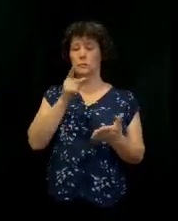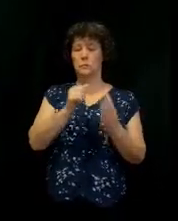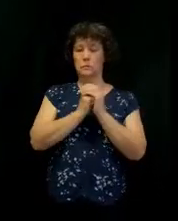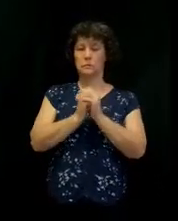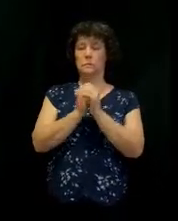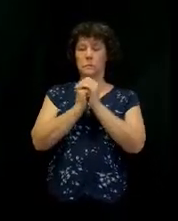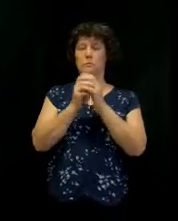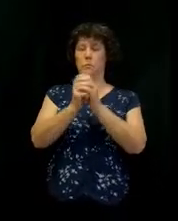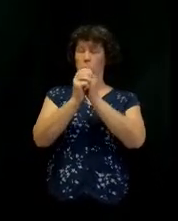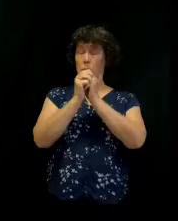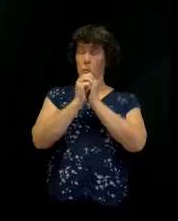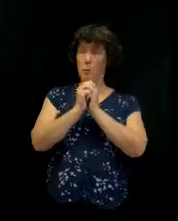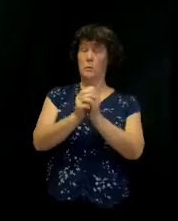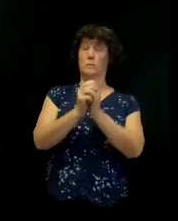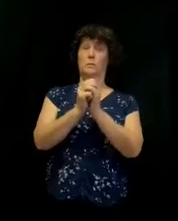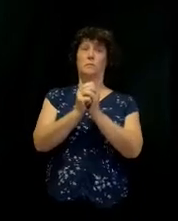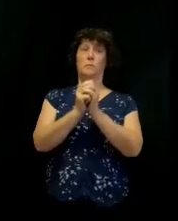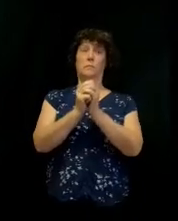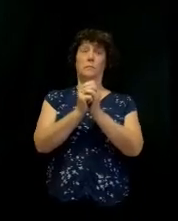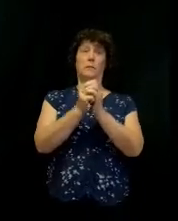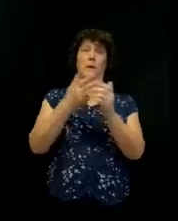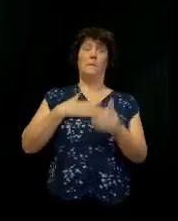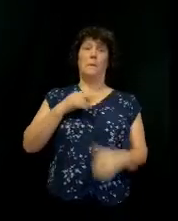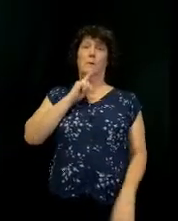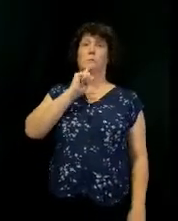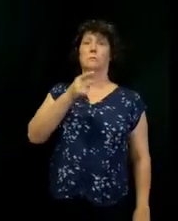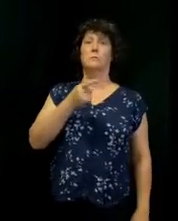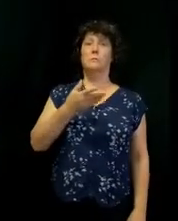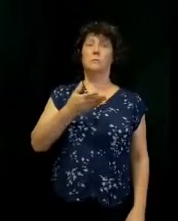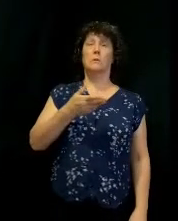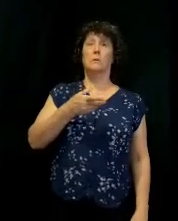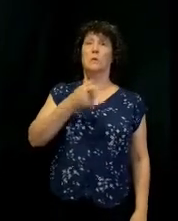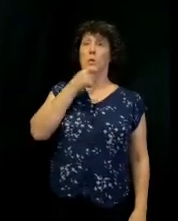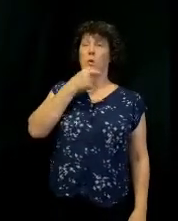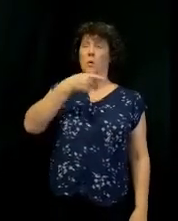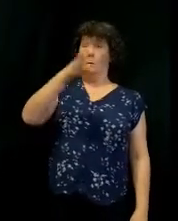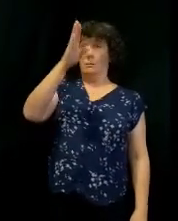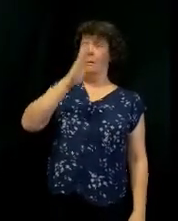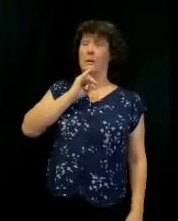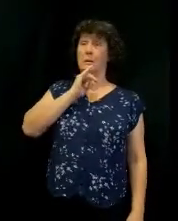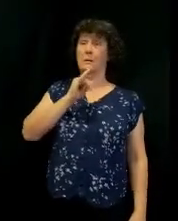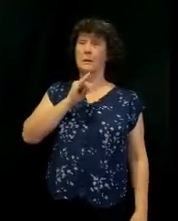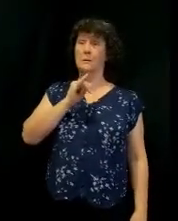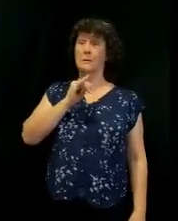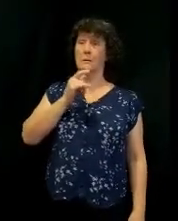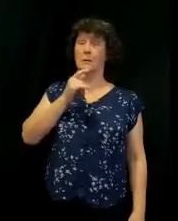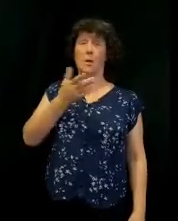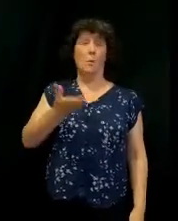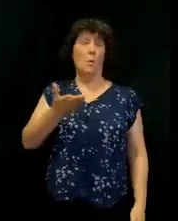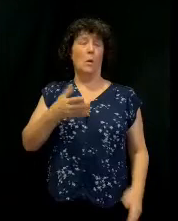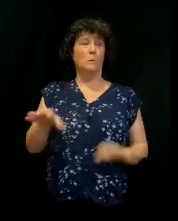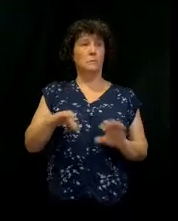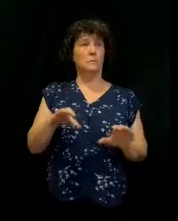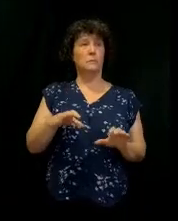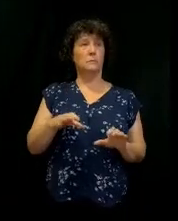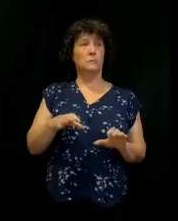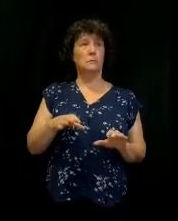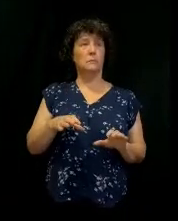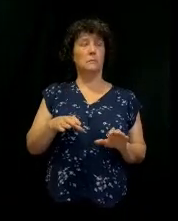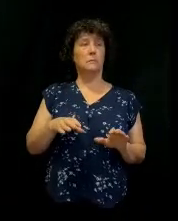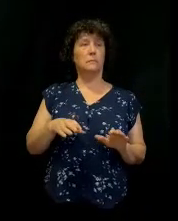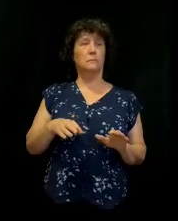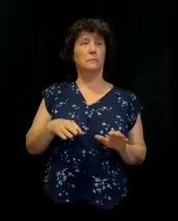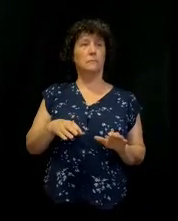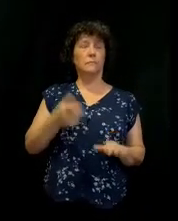Worship is my response to who God is and what he has done. But revelation always precedes worship.